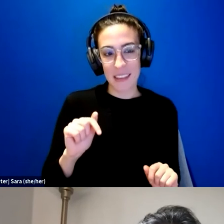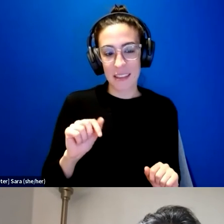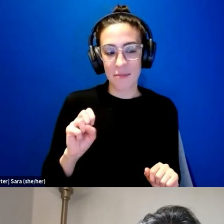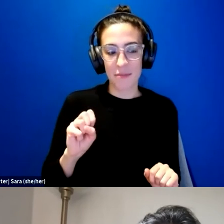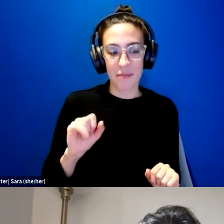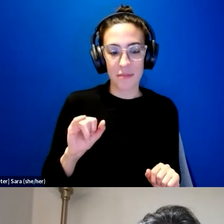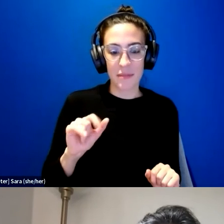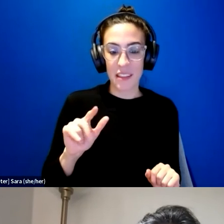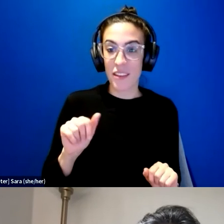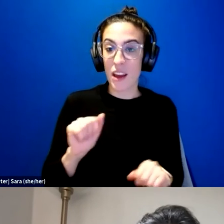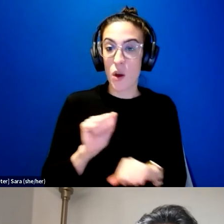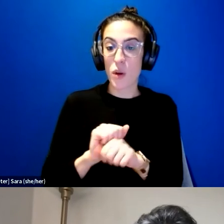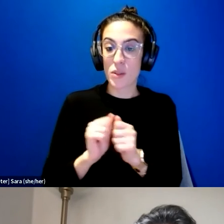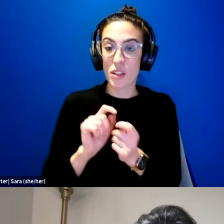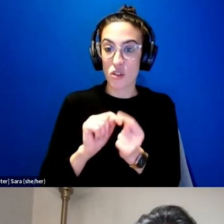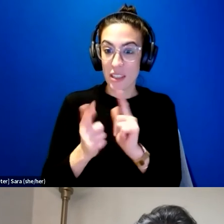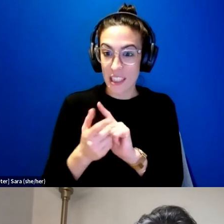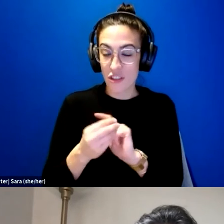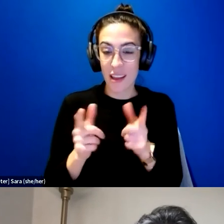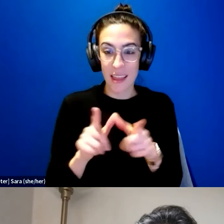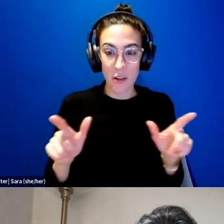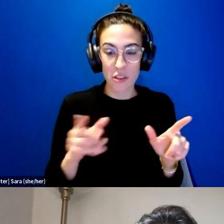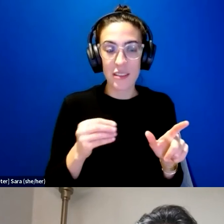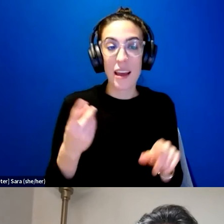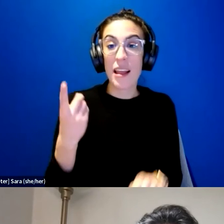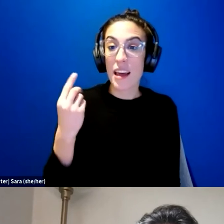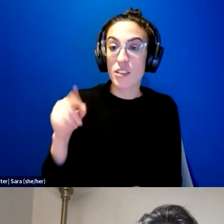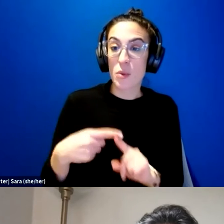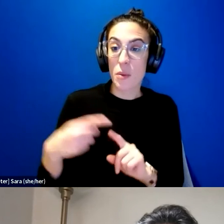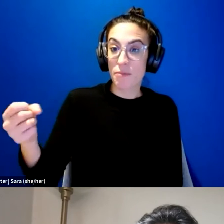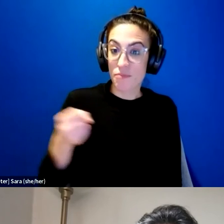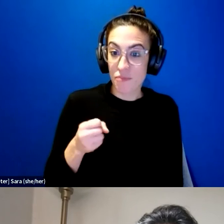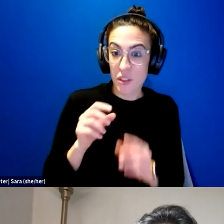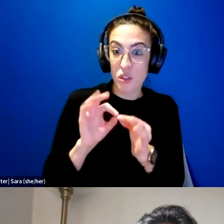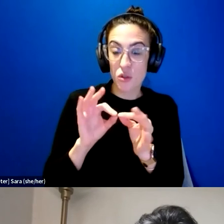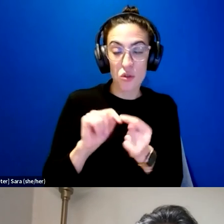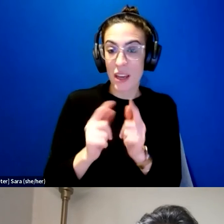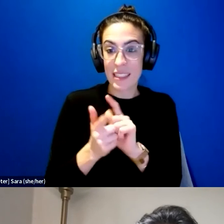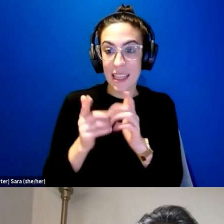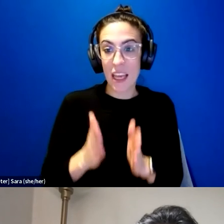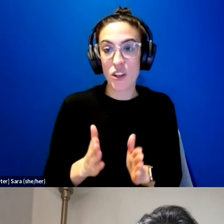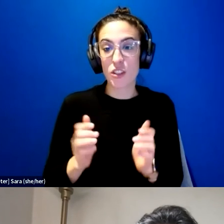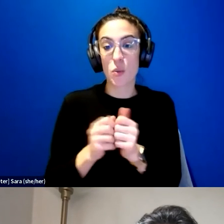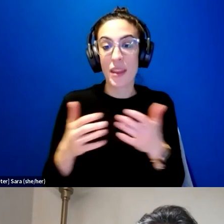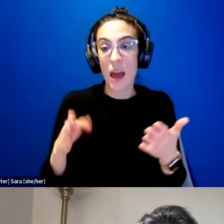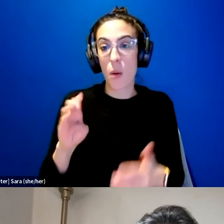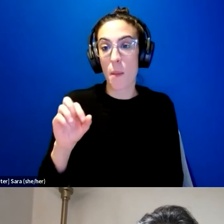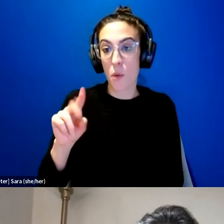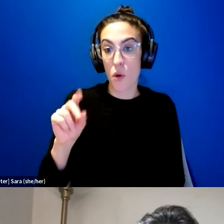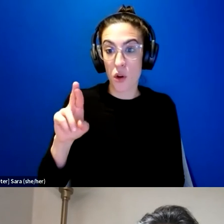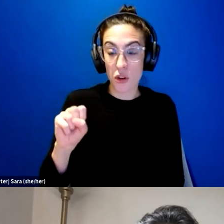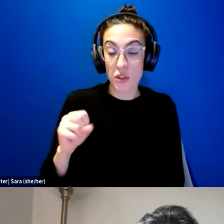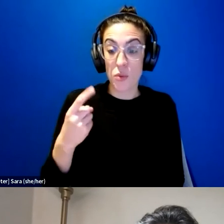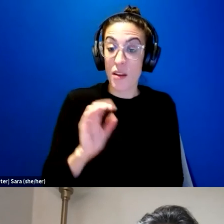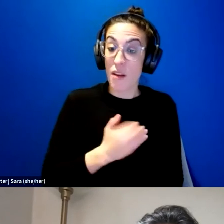works with translations and languages. last year, when we brought in Translators Without Borders, one of our goal was to also